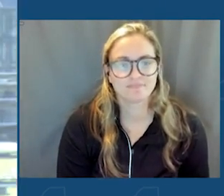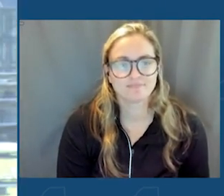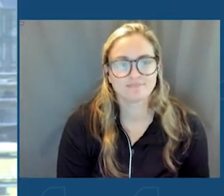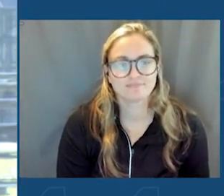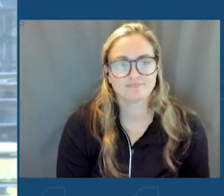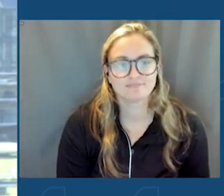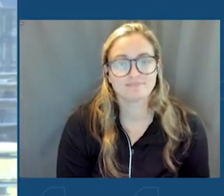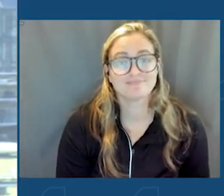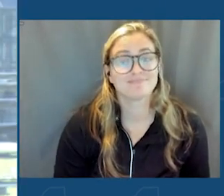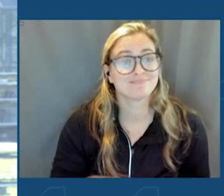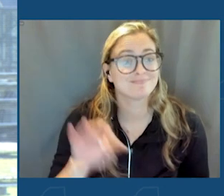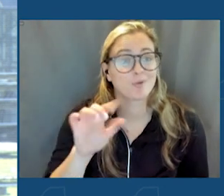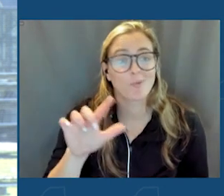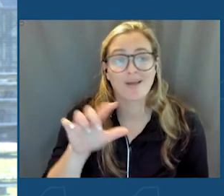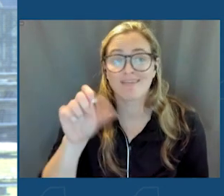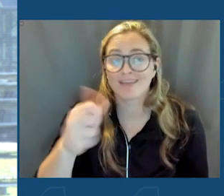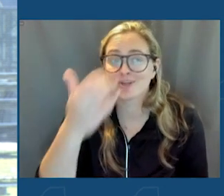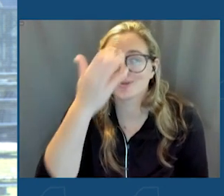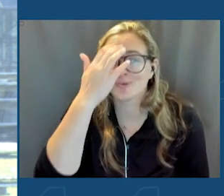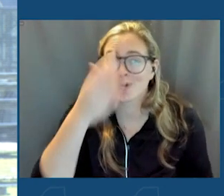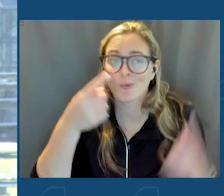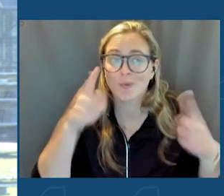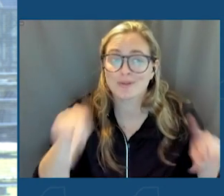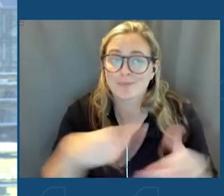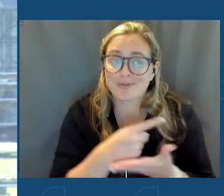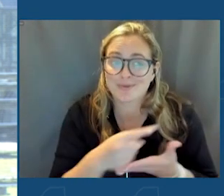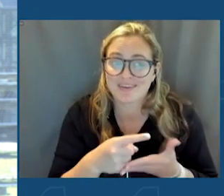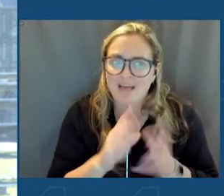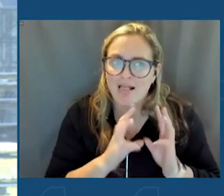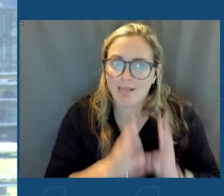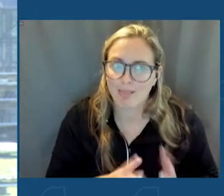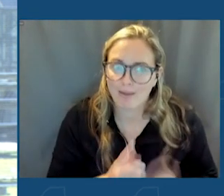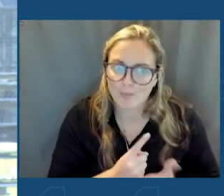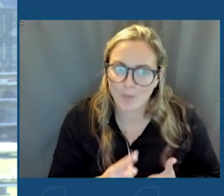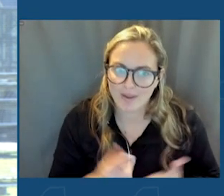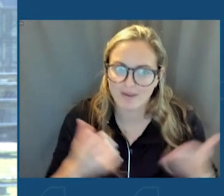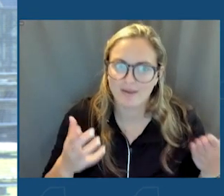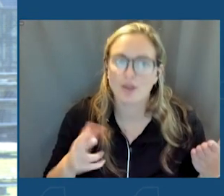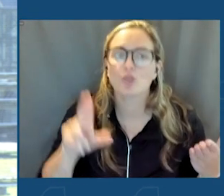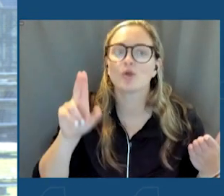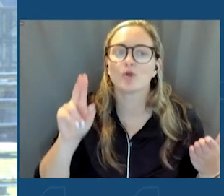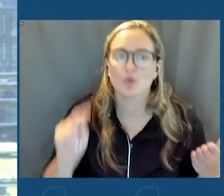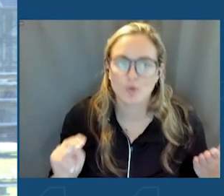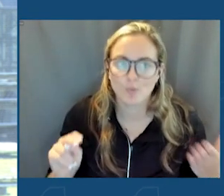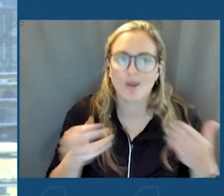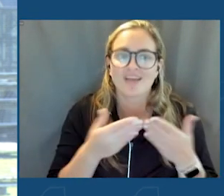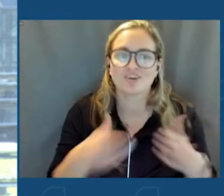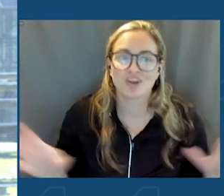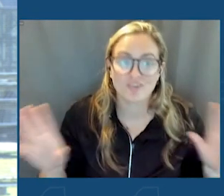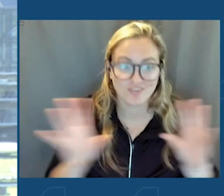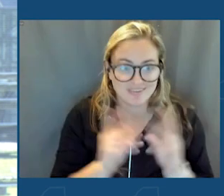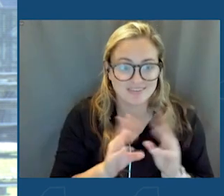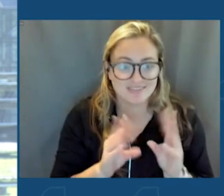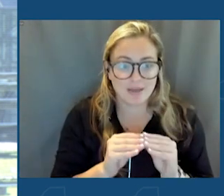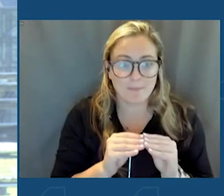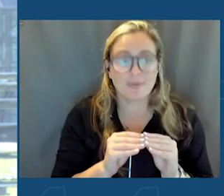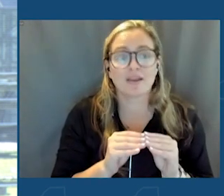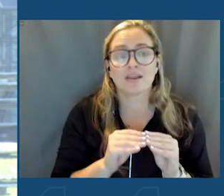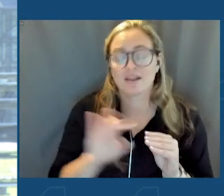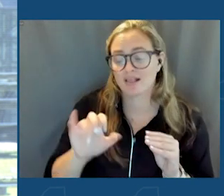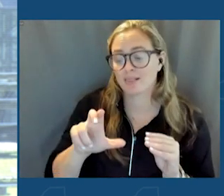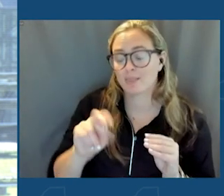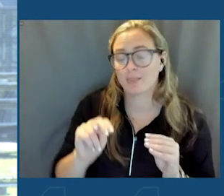Well, yes, you know what's going on this week. It's Climate Week. It's U.N. General Assembly, Clinton Global Initiative,